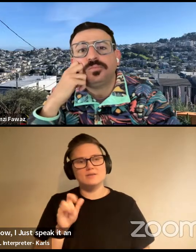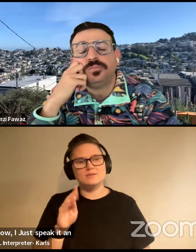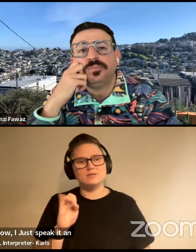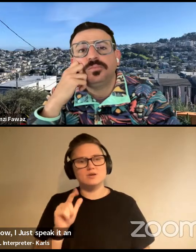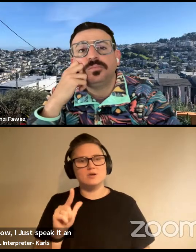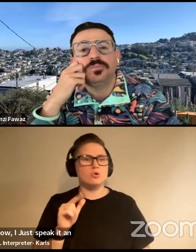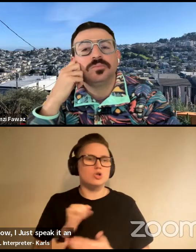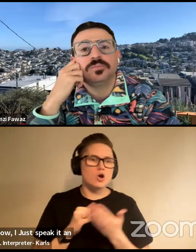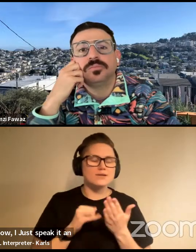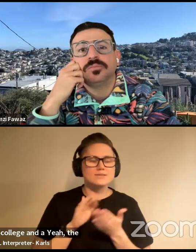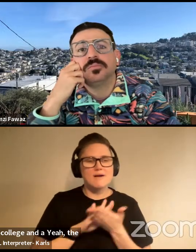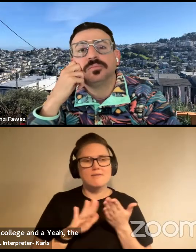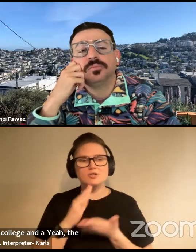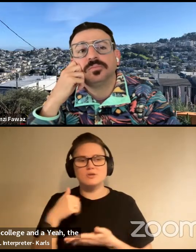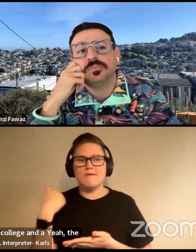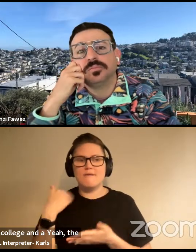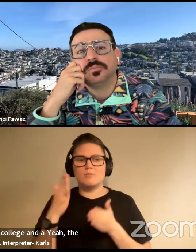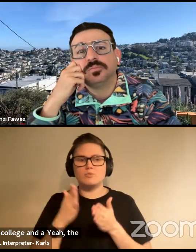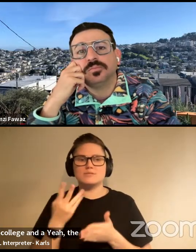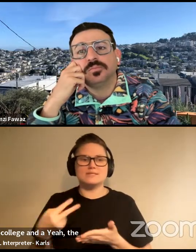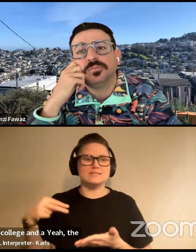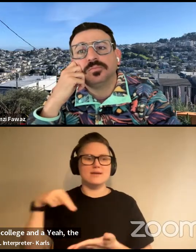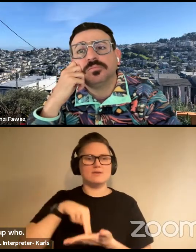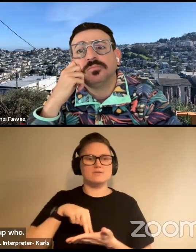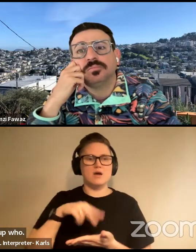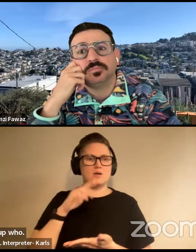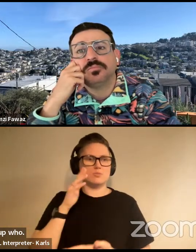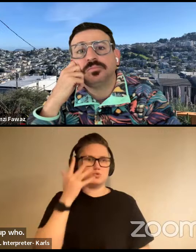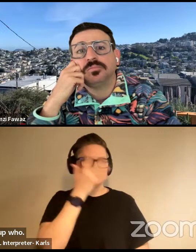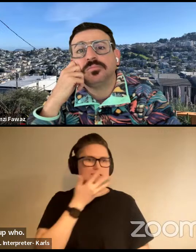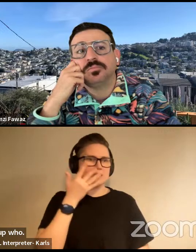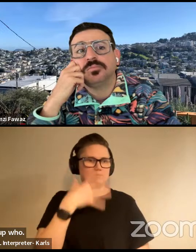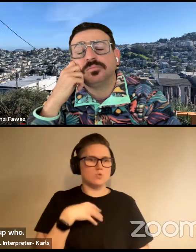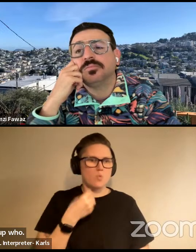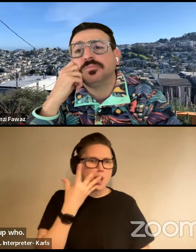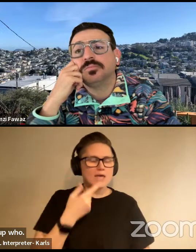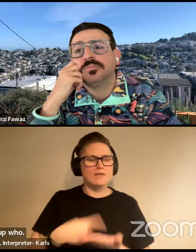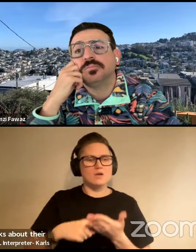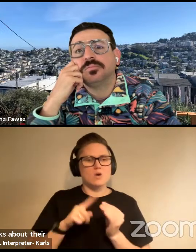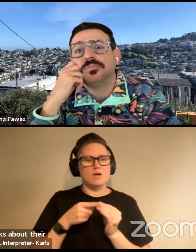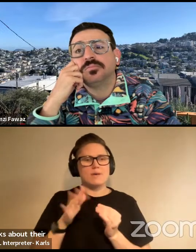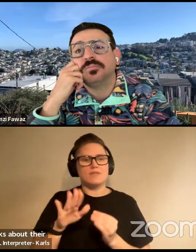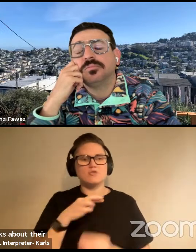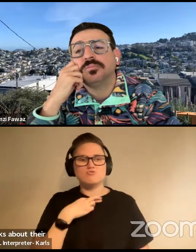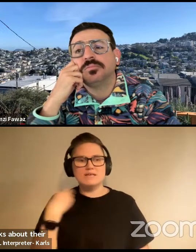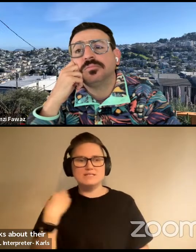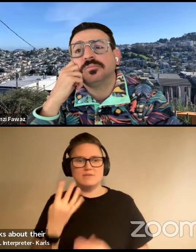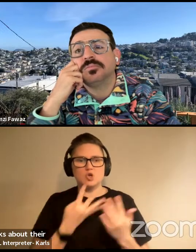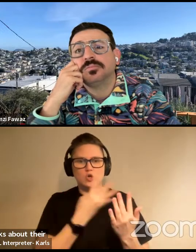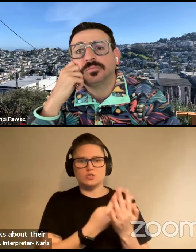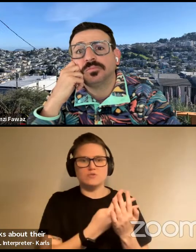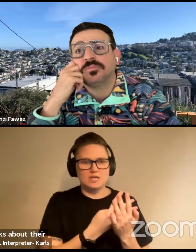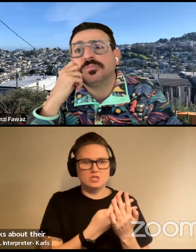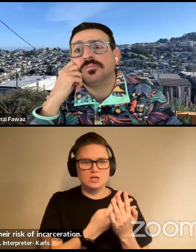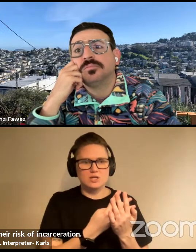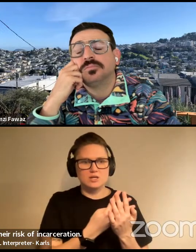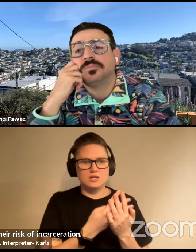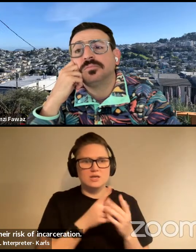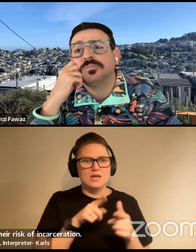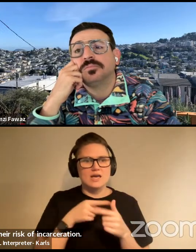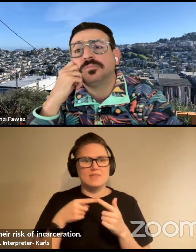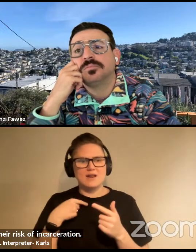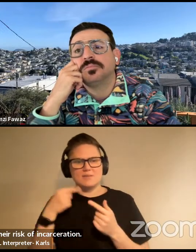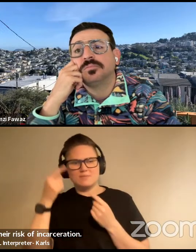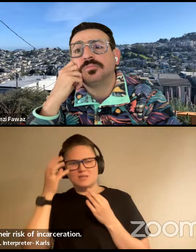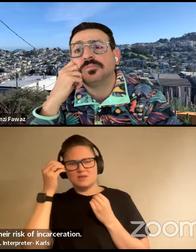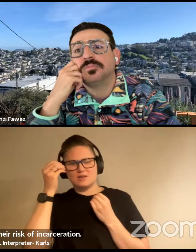stands up who seems white and talks about their, their risk of incarceration. And in my head, I'm thinking